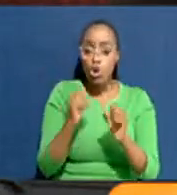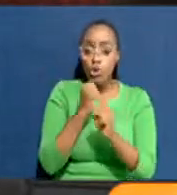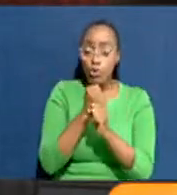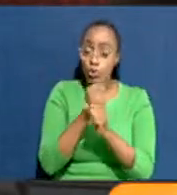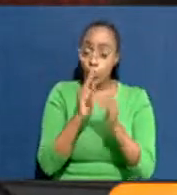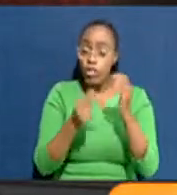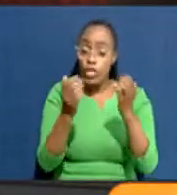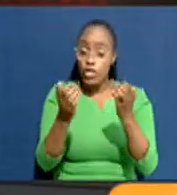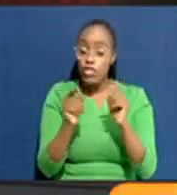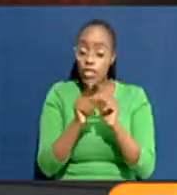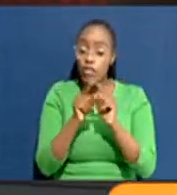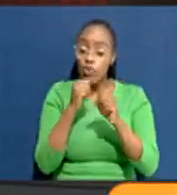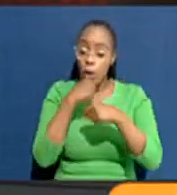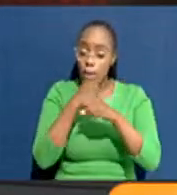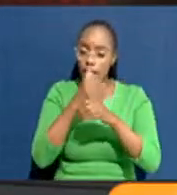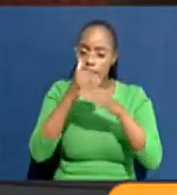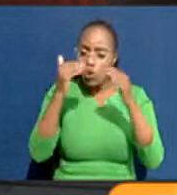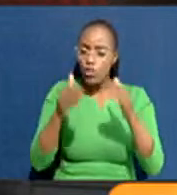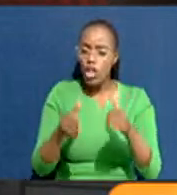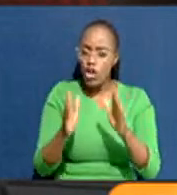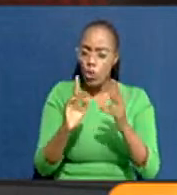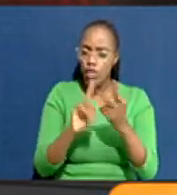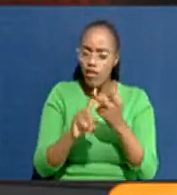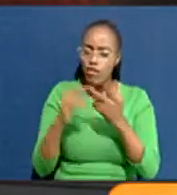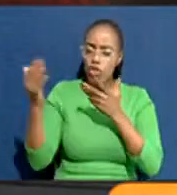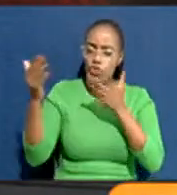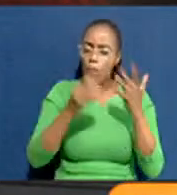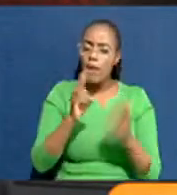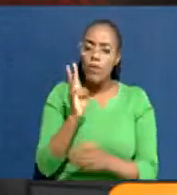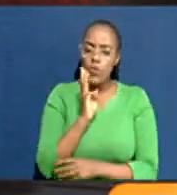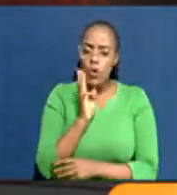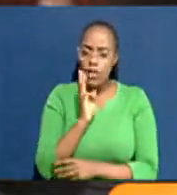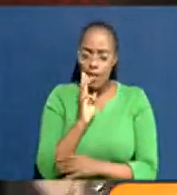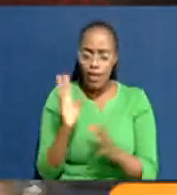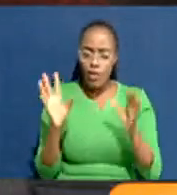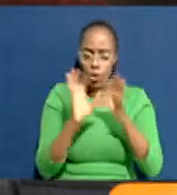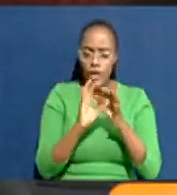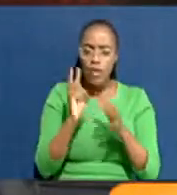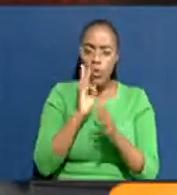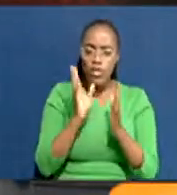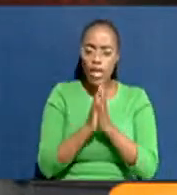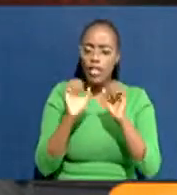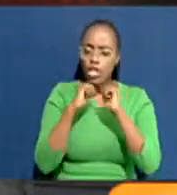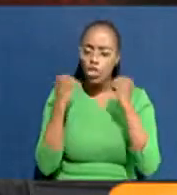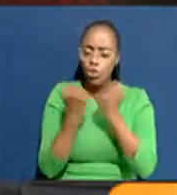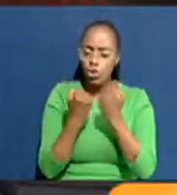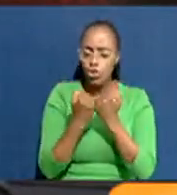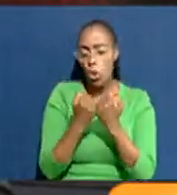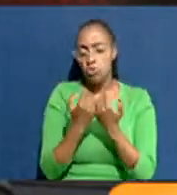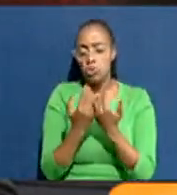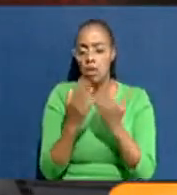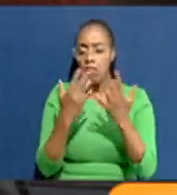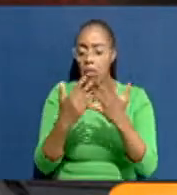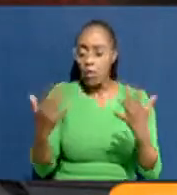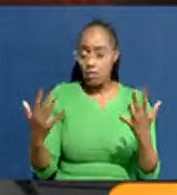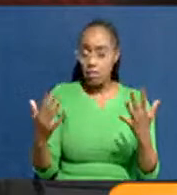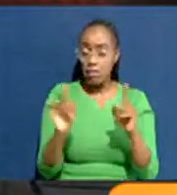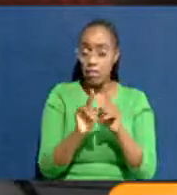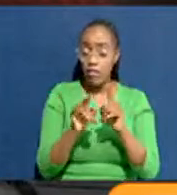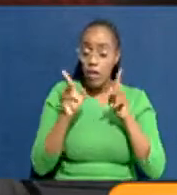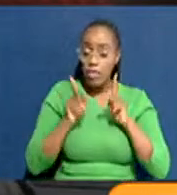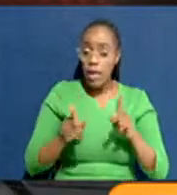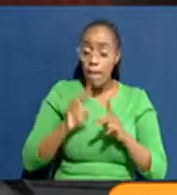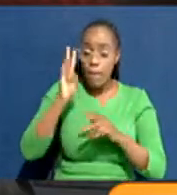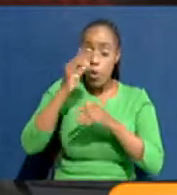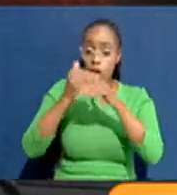is to put infrastructure, put roads, bring in water, bring in social amenities, and so on. People